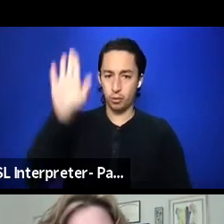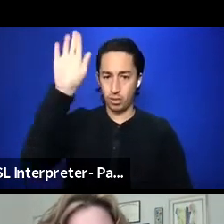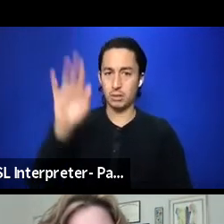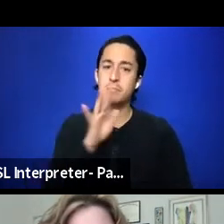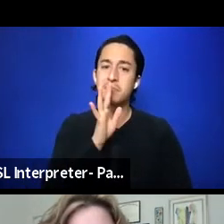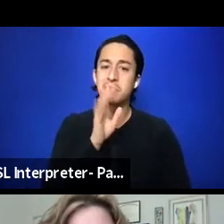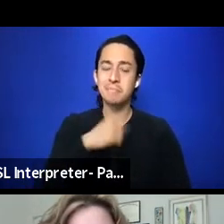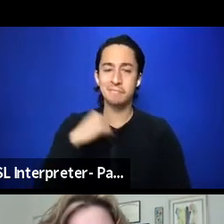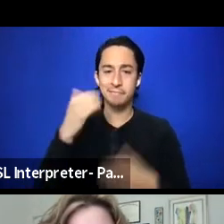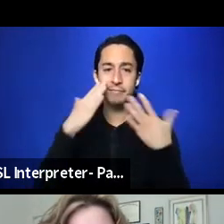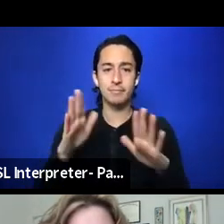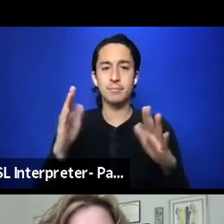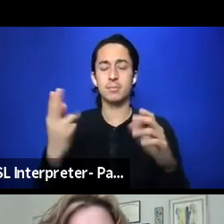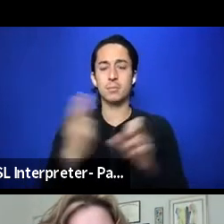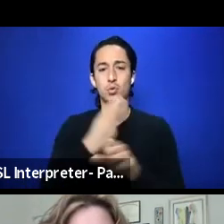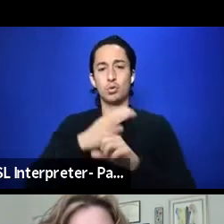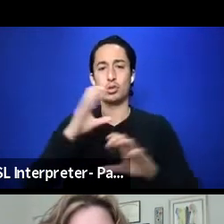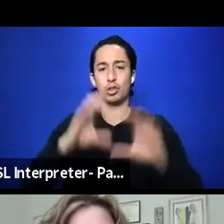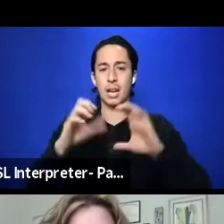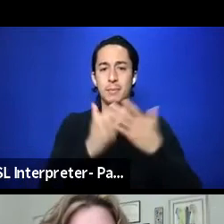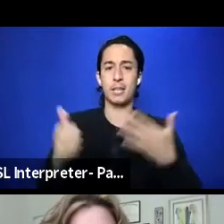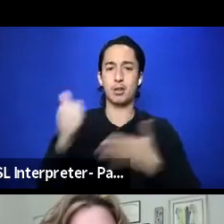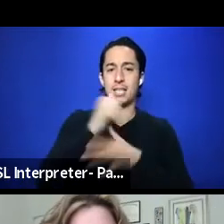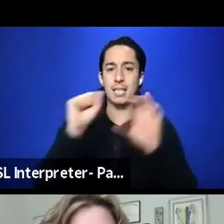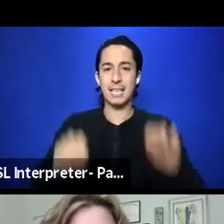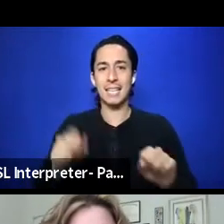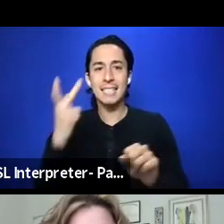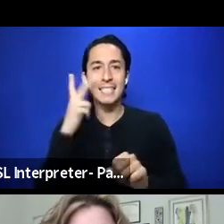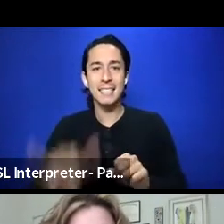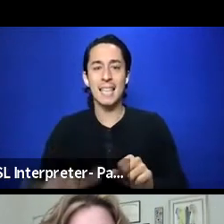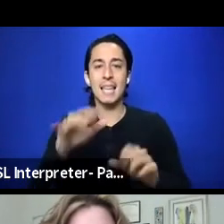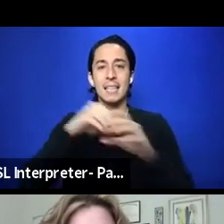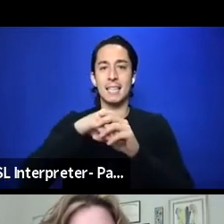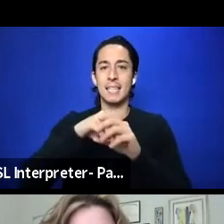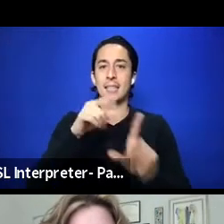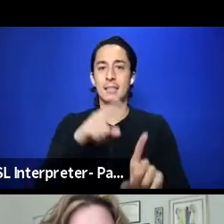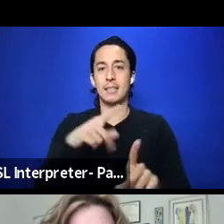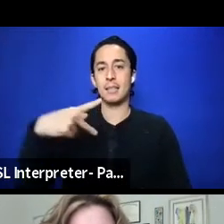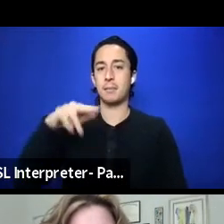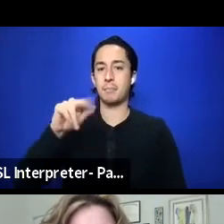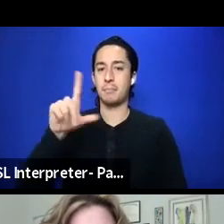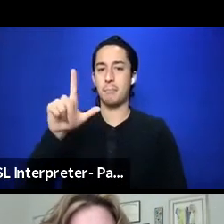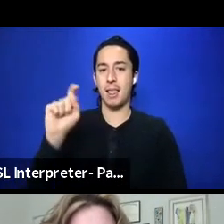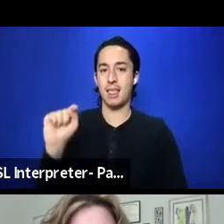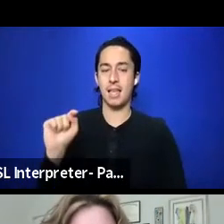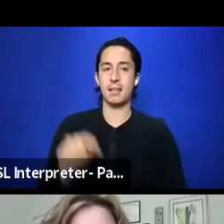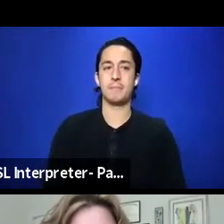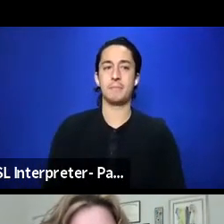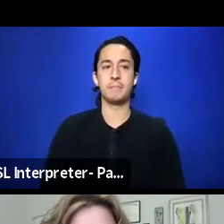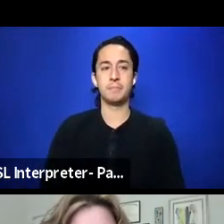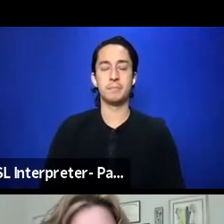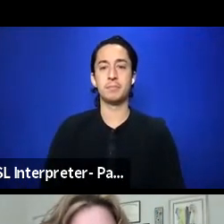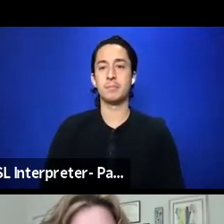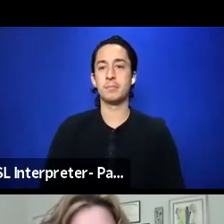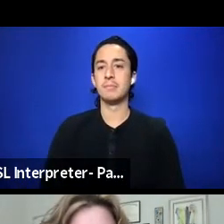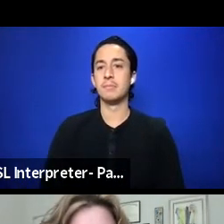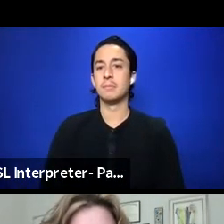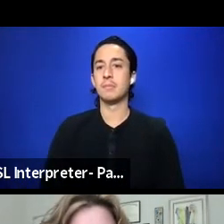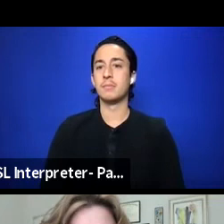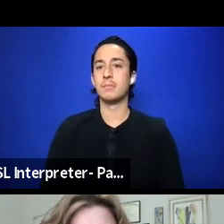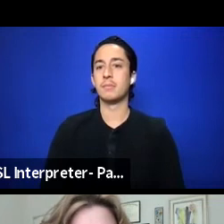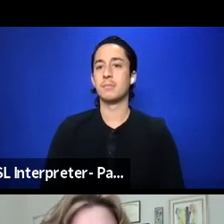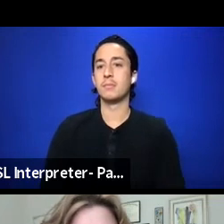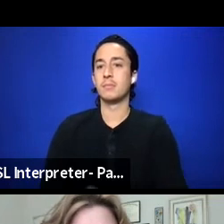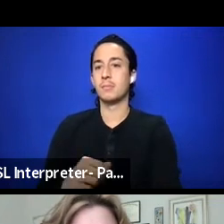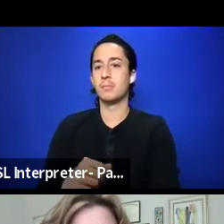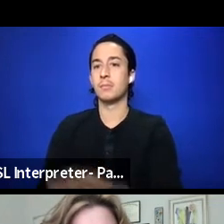chaotic. I don't know, but I'm using chat prioritize so I can kind of see, see that in the, in the Padlet. But, but, We're going to empower